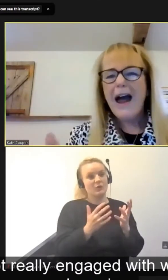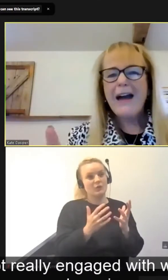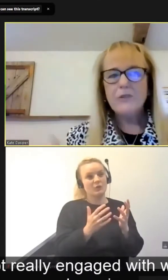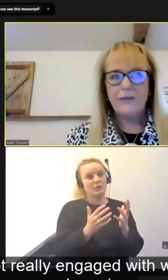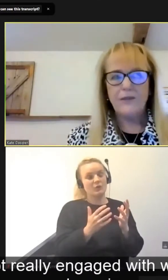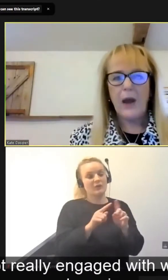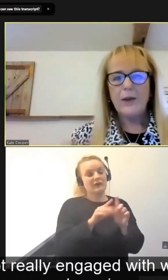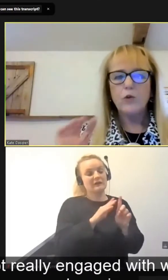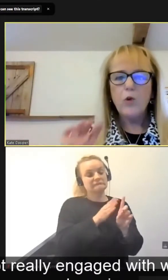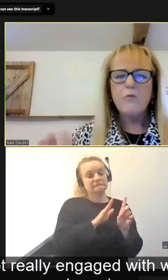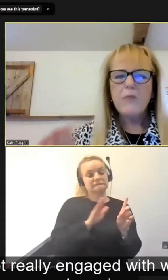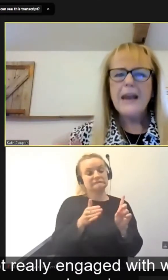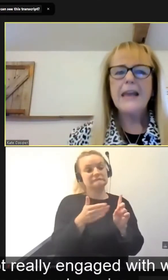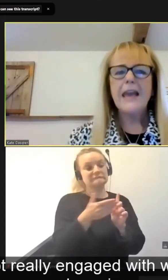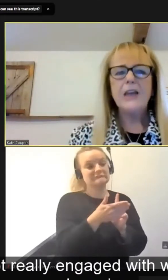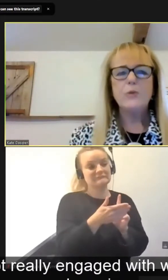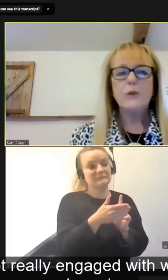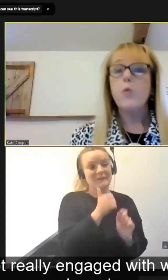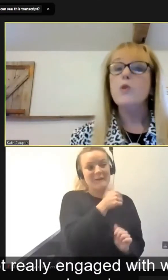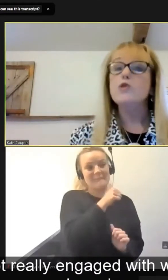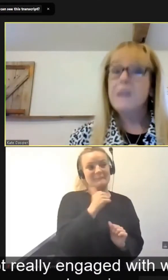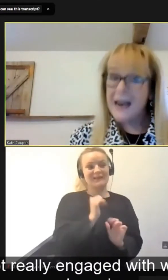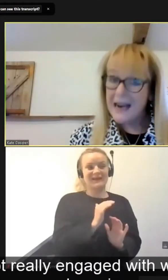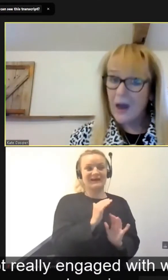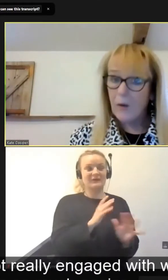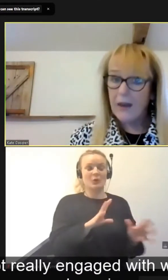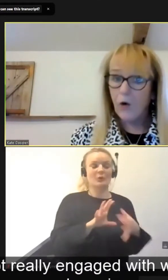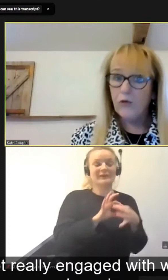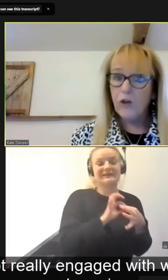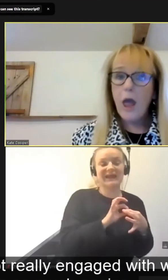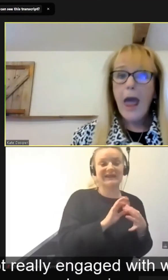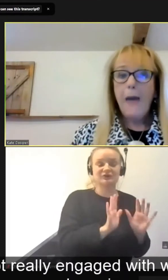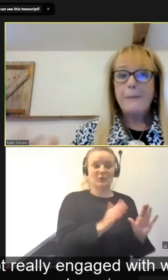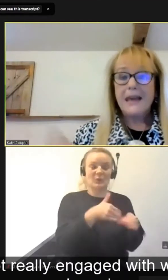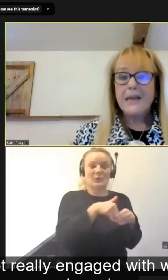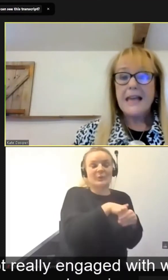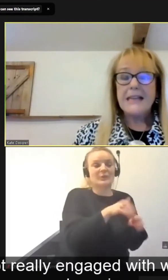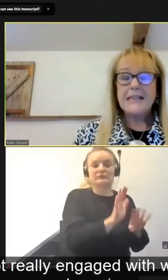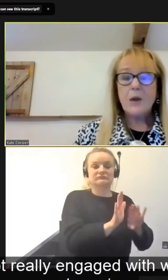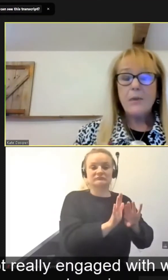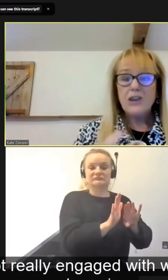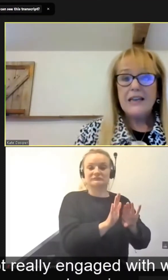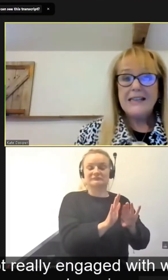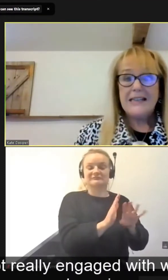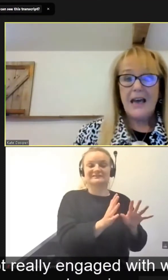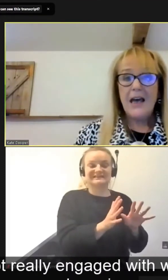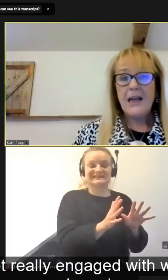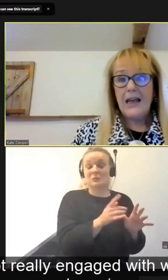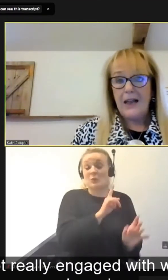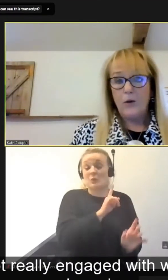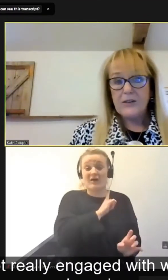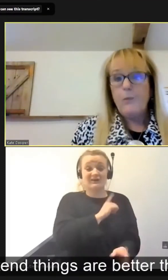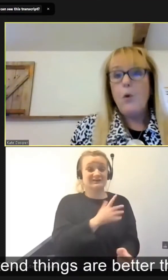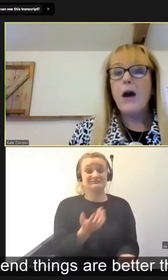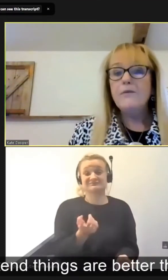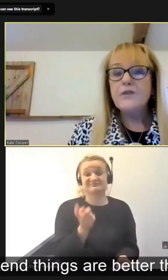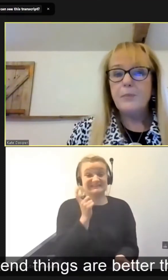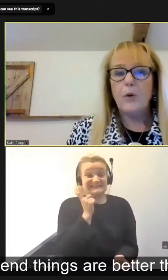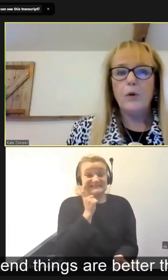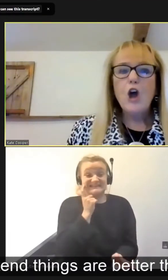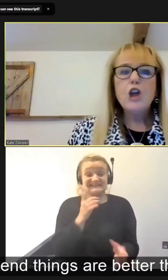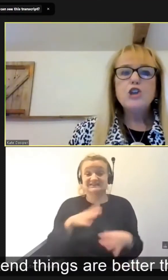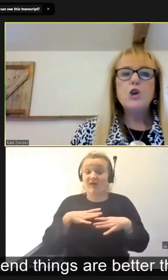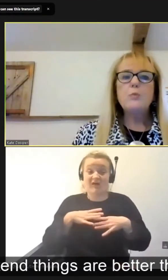skirt round, if you like, or not really engage with what's really going on. Because it's so much easier, lots of more